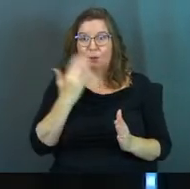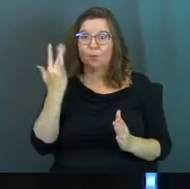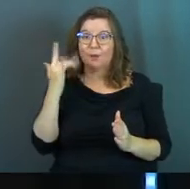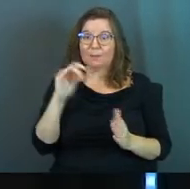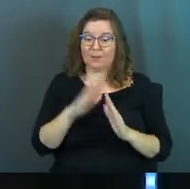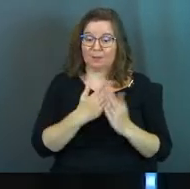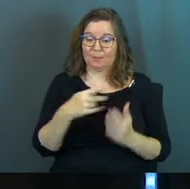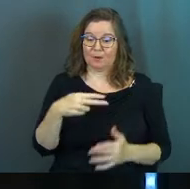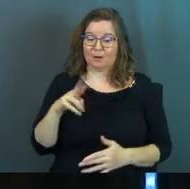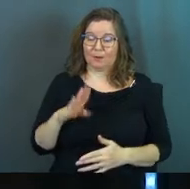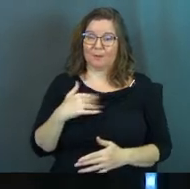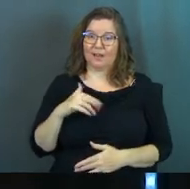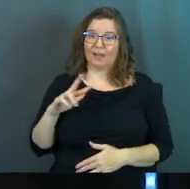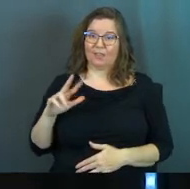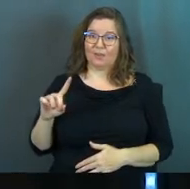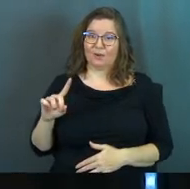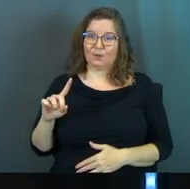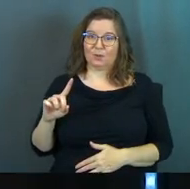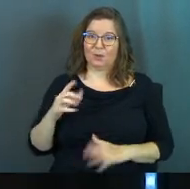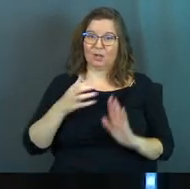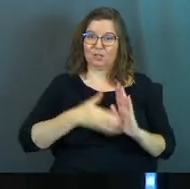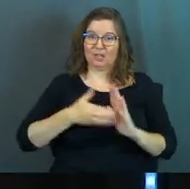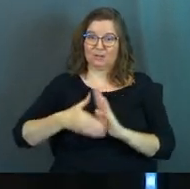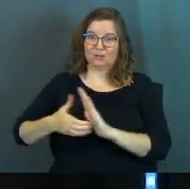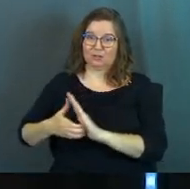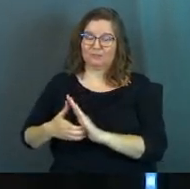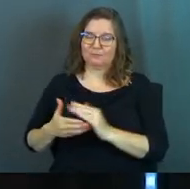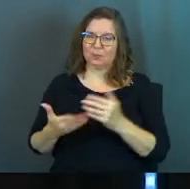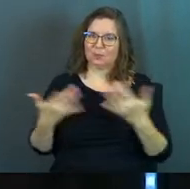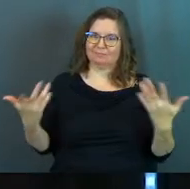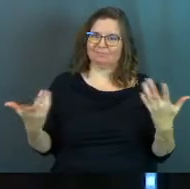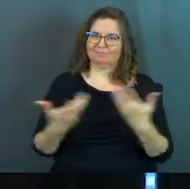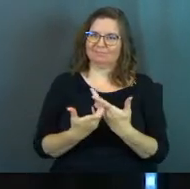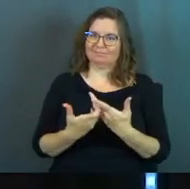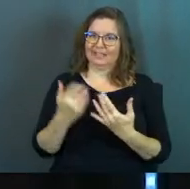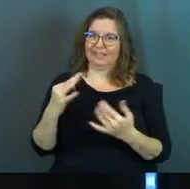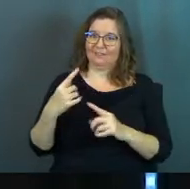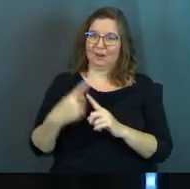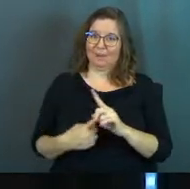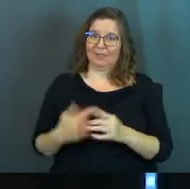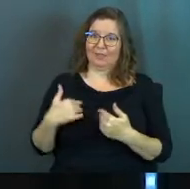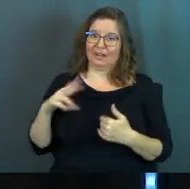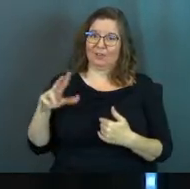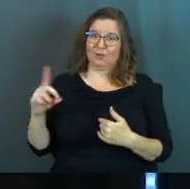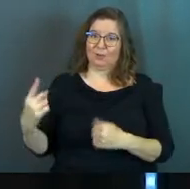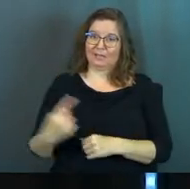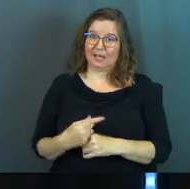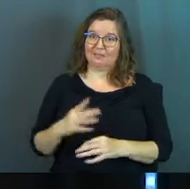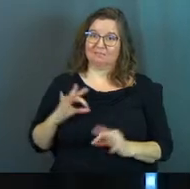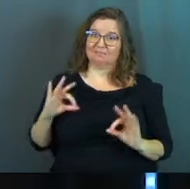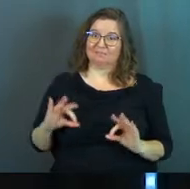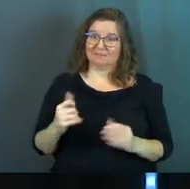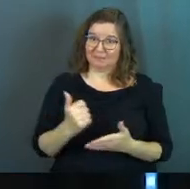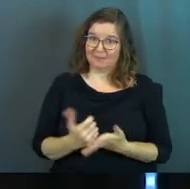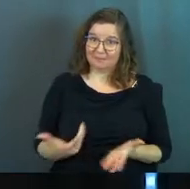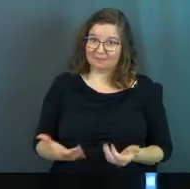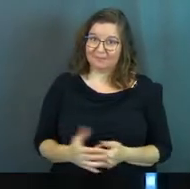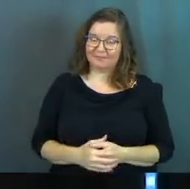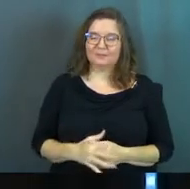because the book of Proverbs has 31 chapters and so it's very convenient if you're in a month that has 31 days, amen?